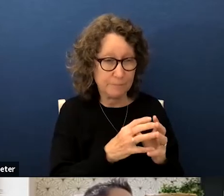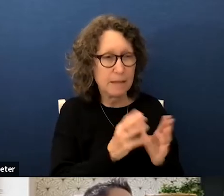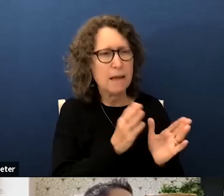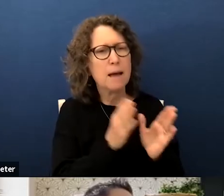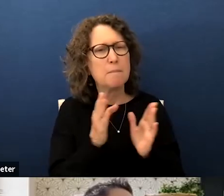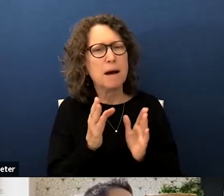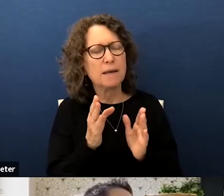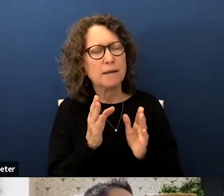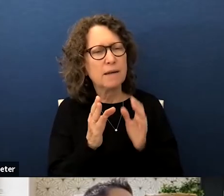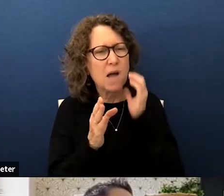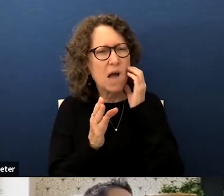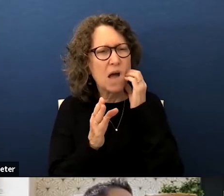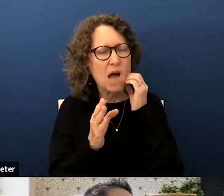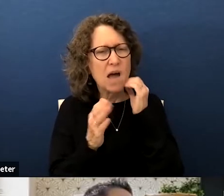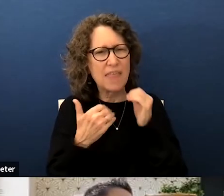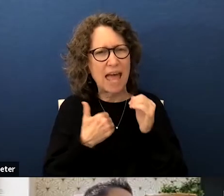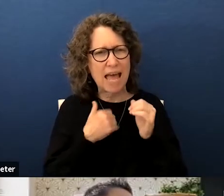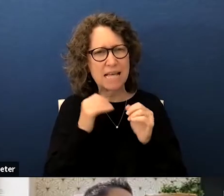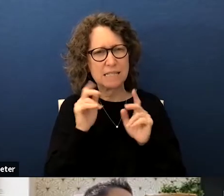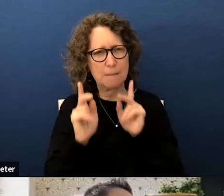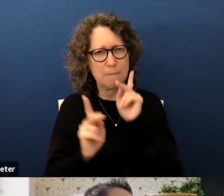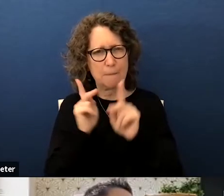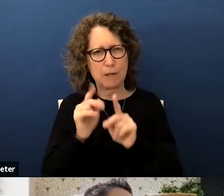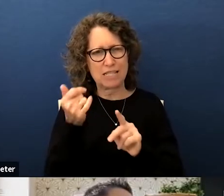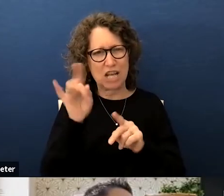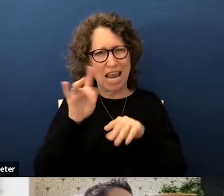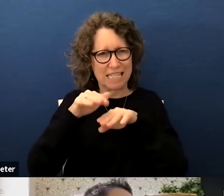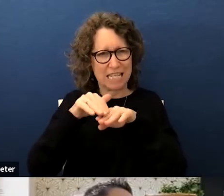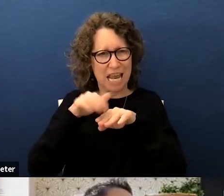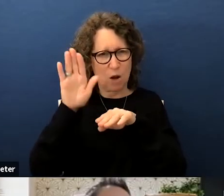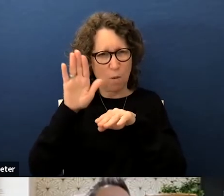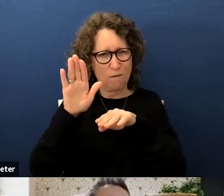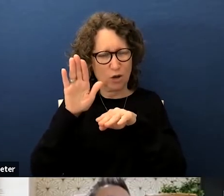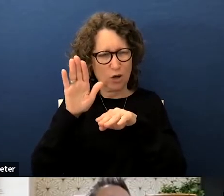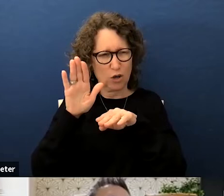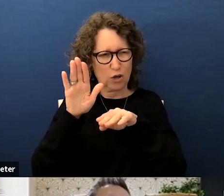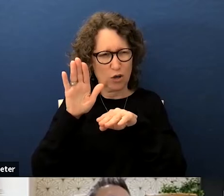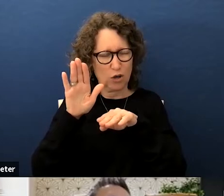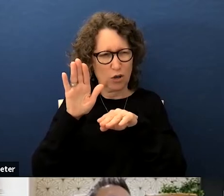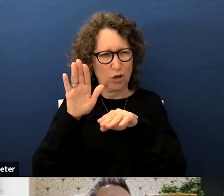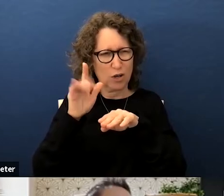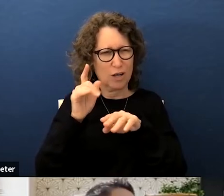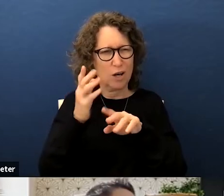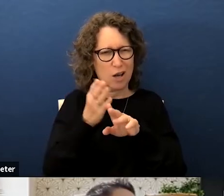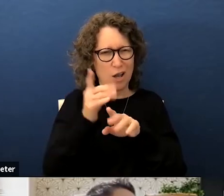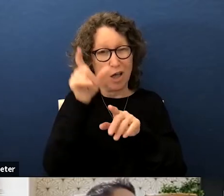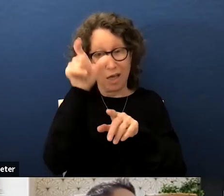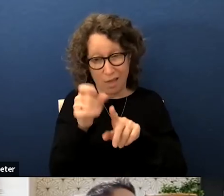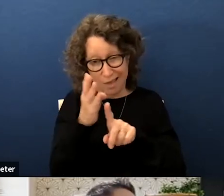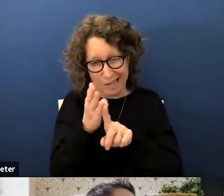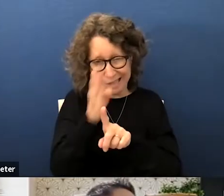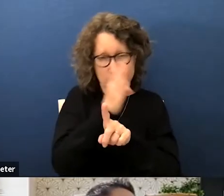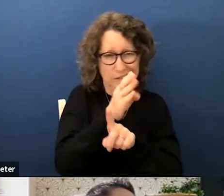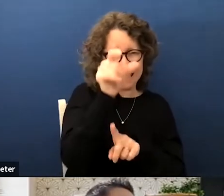the one that has the population 18 and over the one right before that